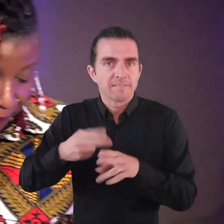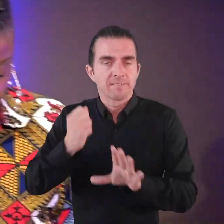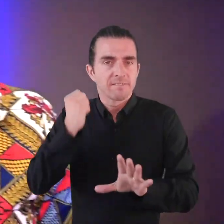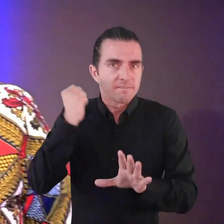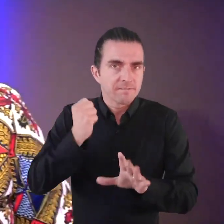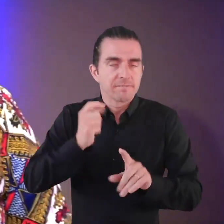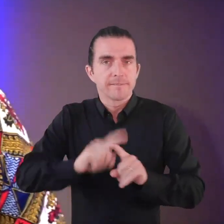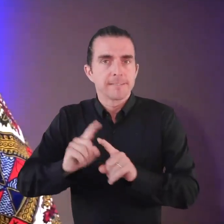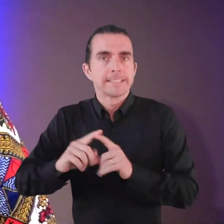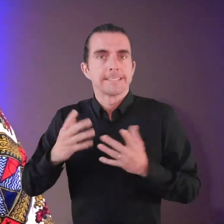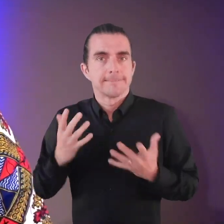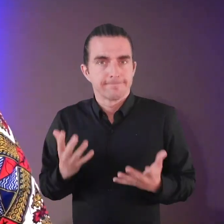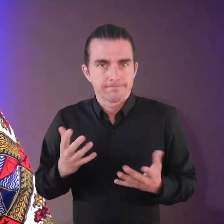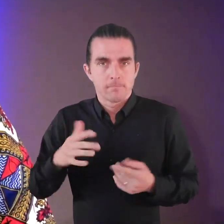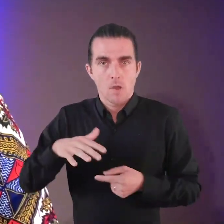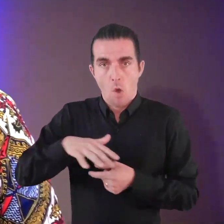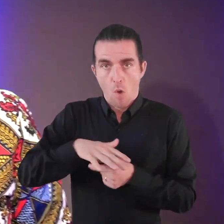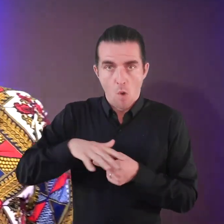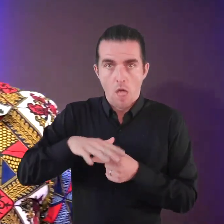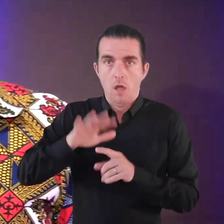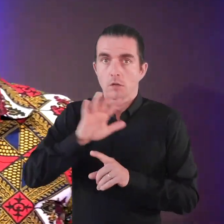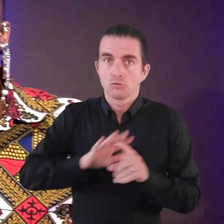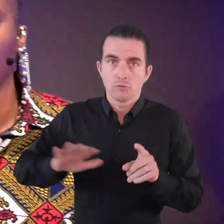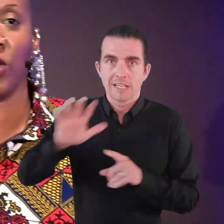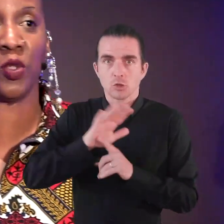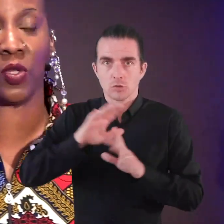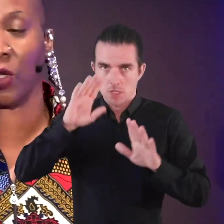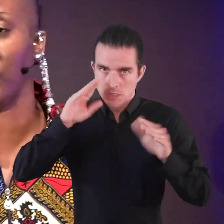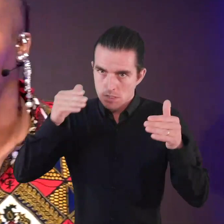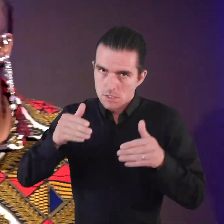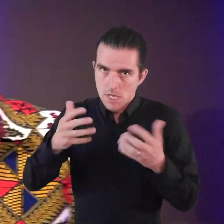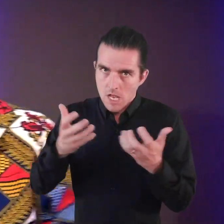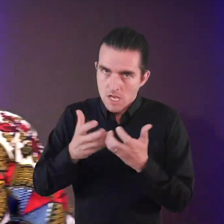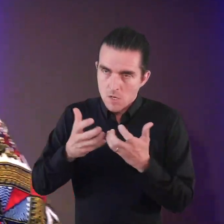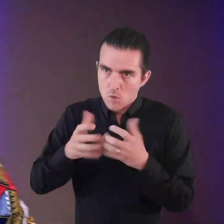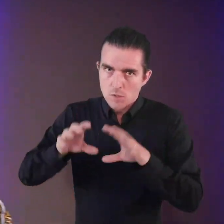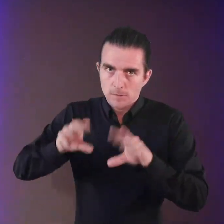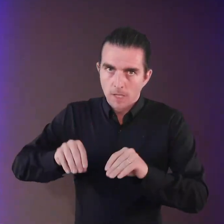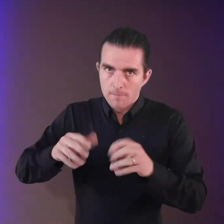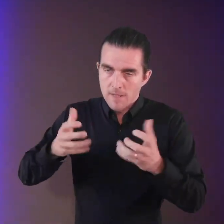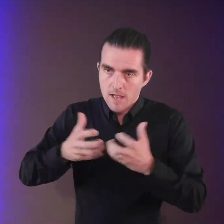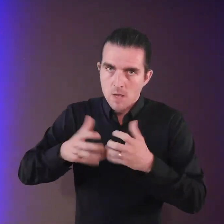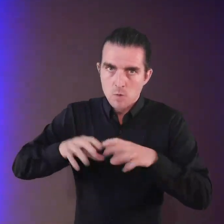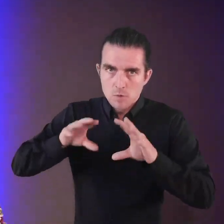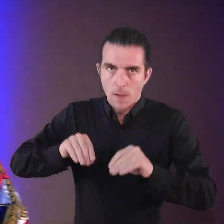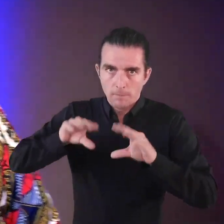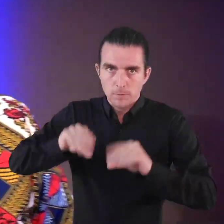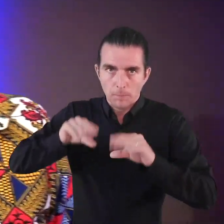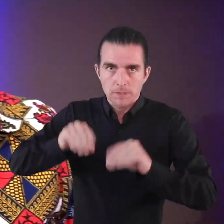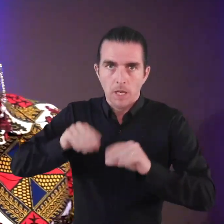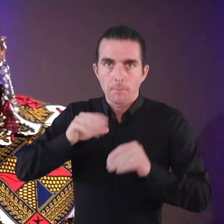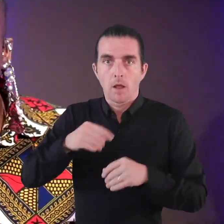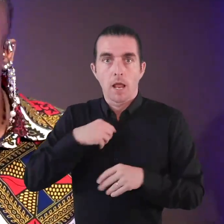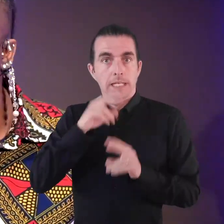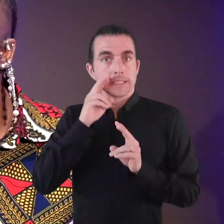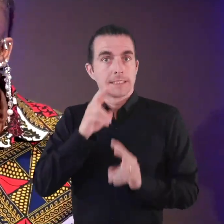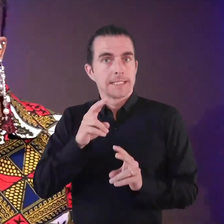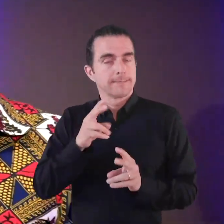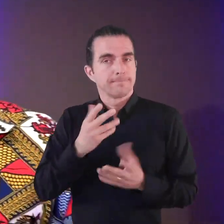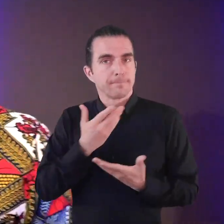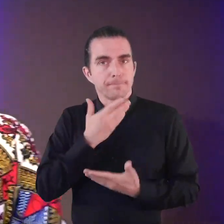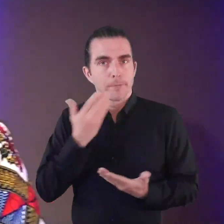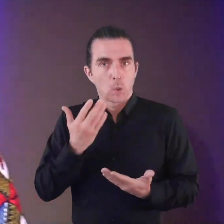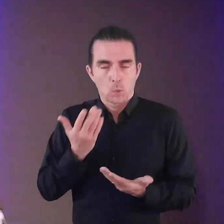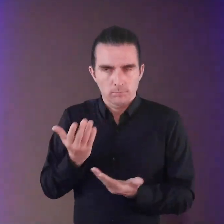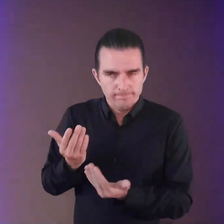crime scene. Locally and regionally, the focus was on placing interventions around the young person. But I